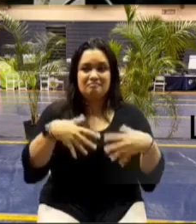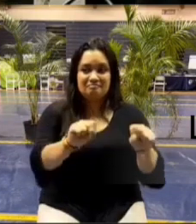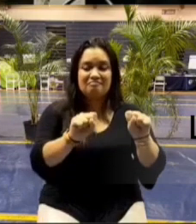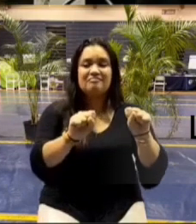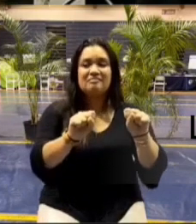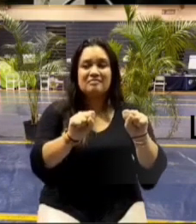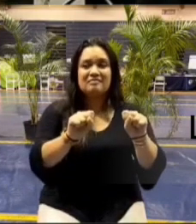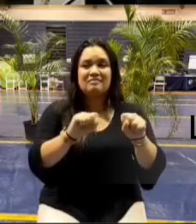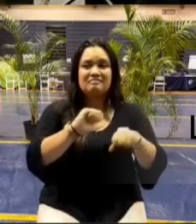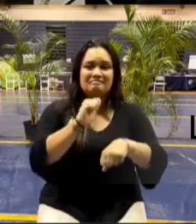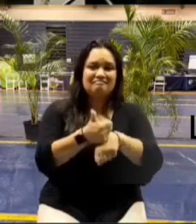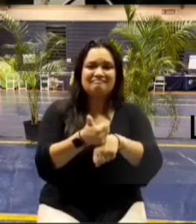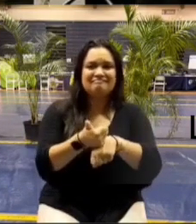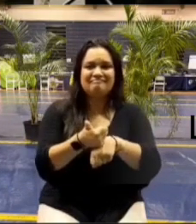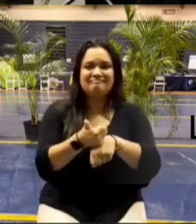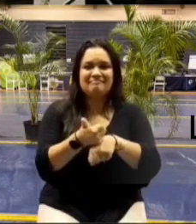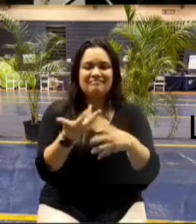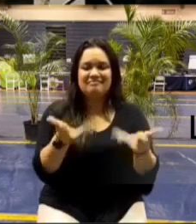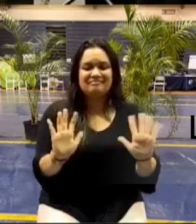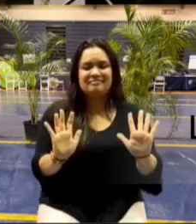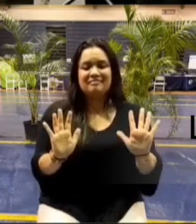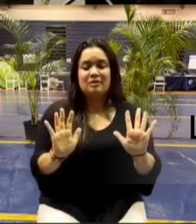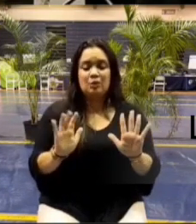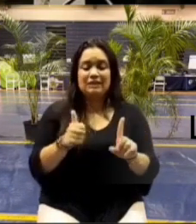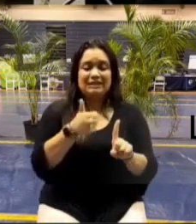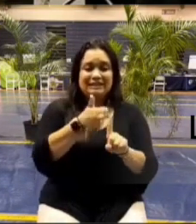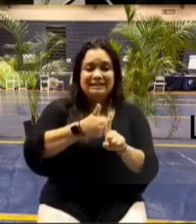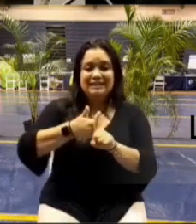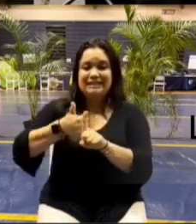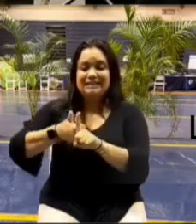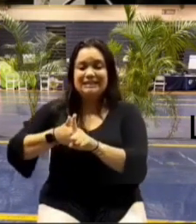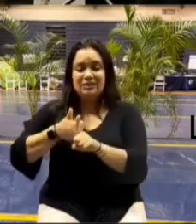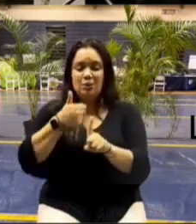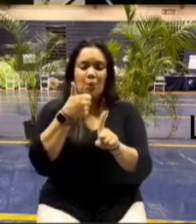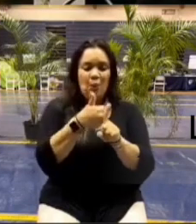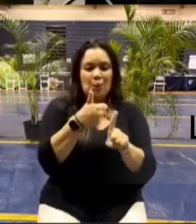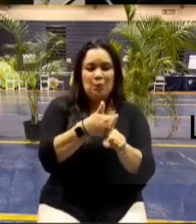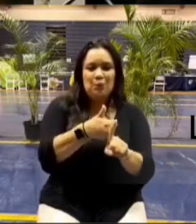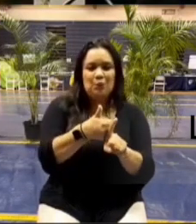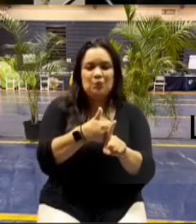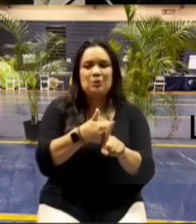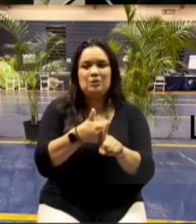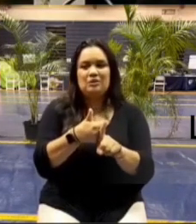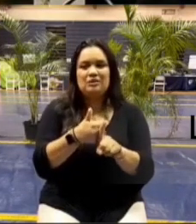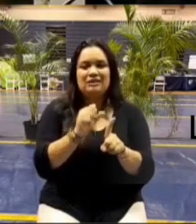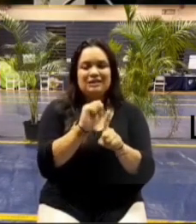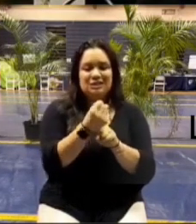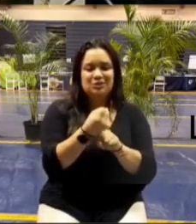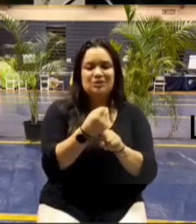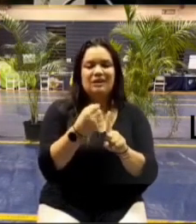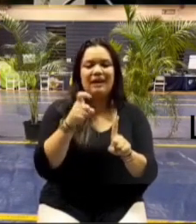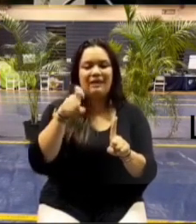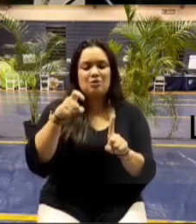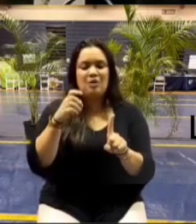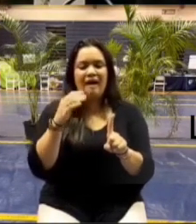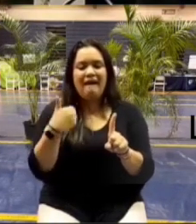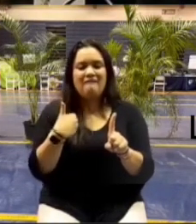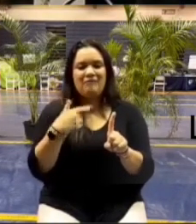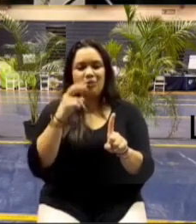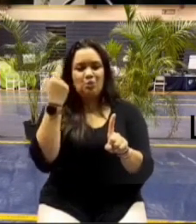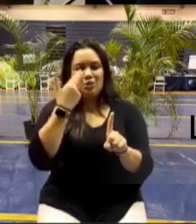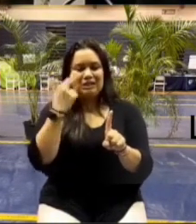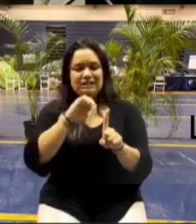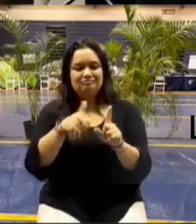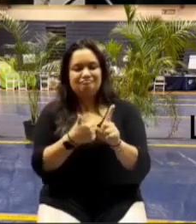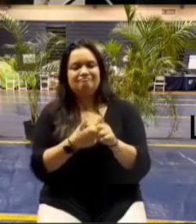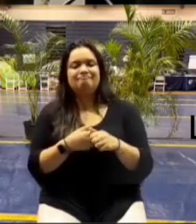but each case has to stand on its own it has to be uh there has to be a reason so on this